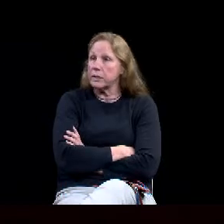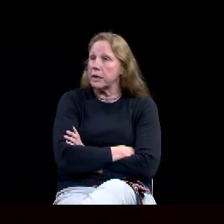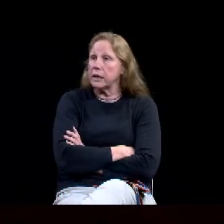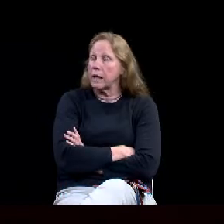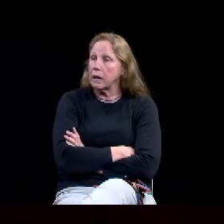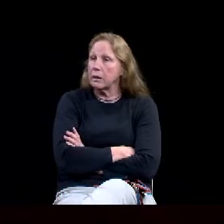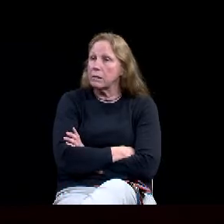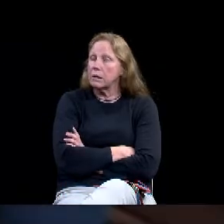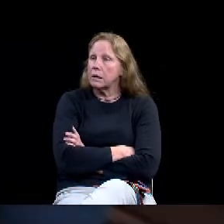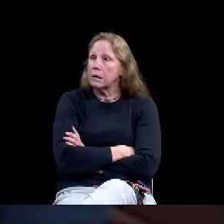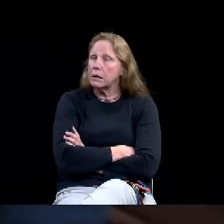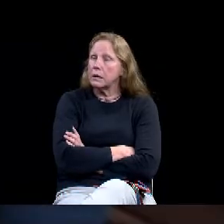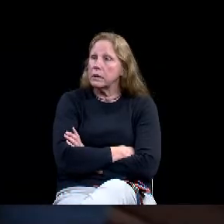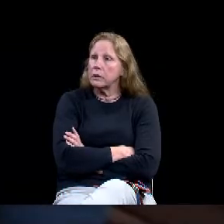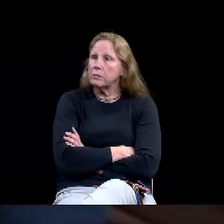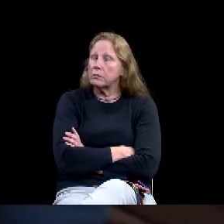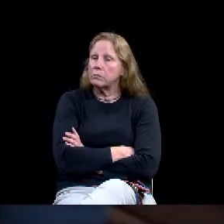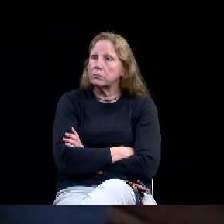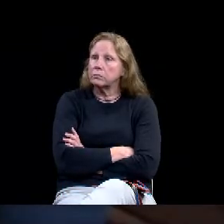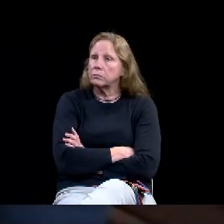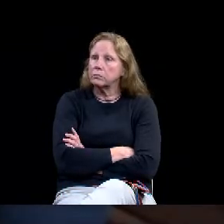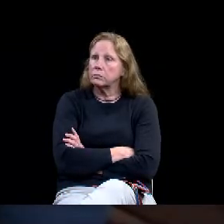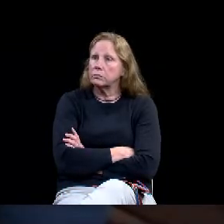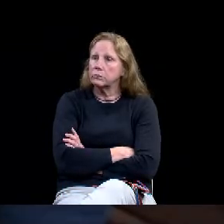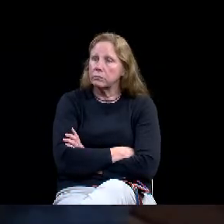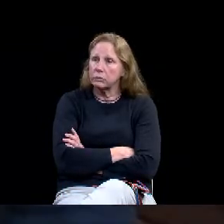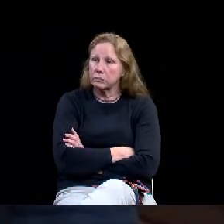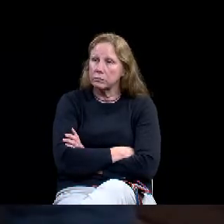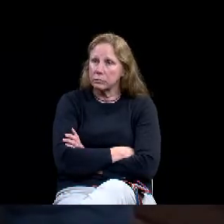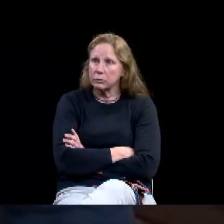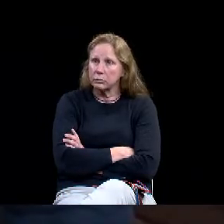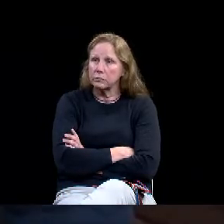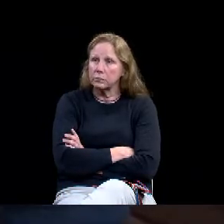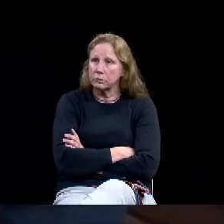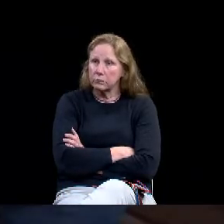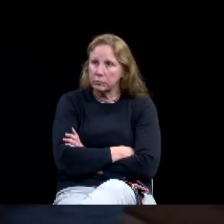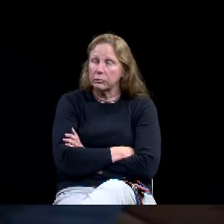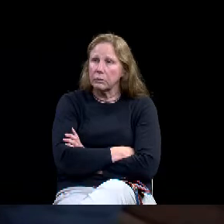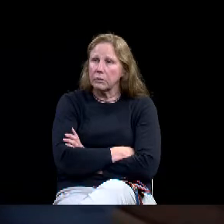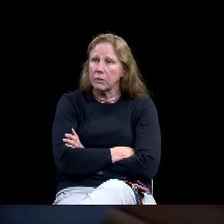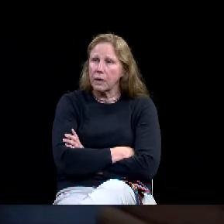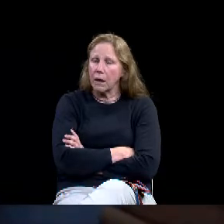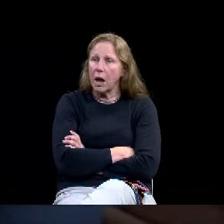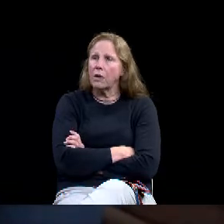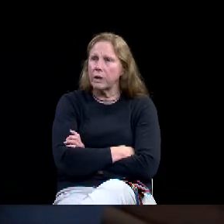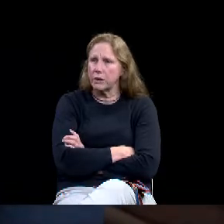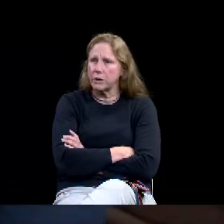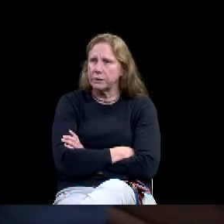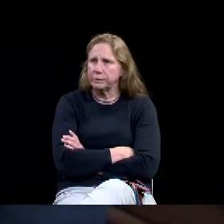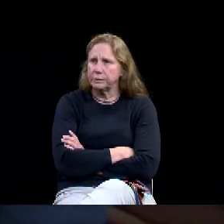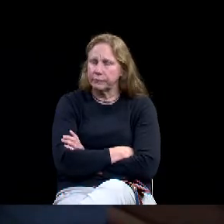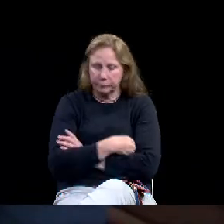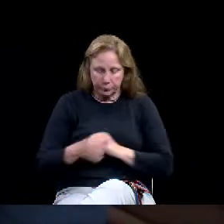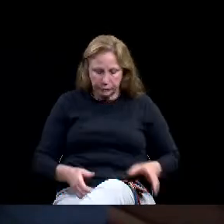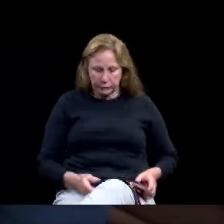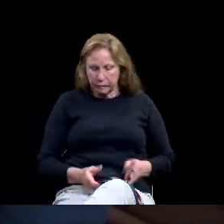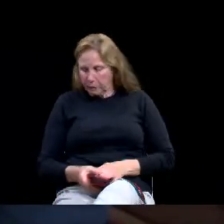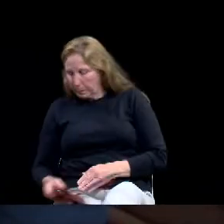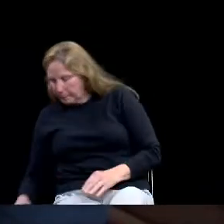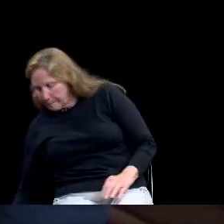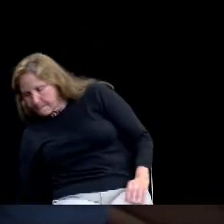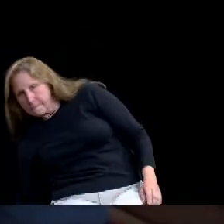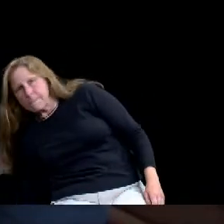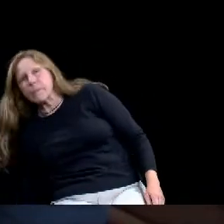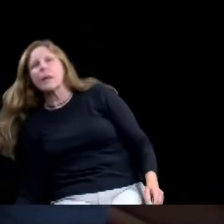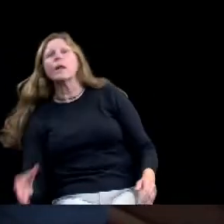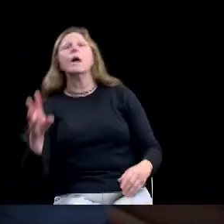We will now call the meeting of the Waco City Council on April 20th, 2021 to order at 2 o'clock. Joining me today are